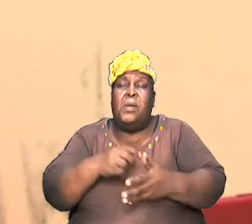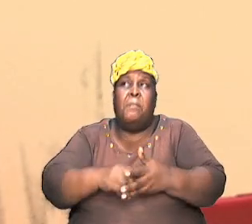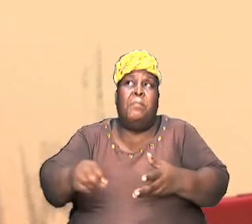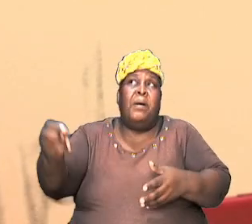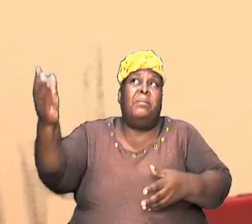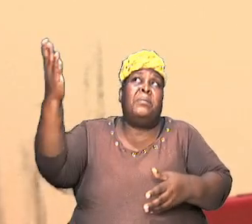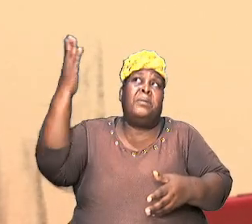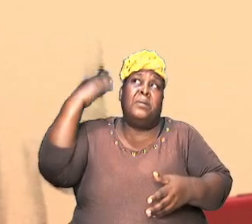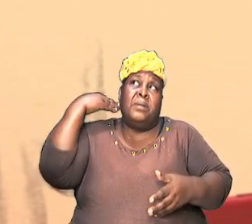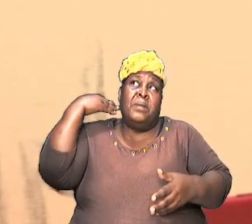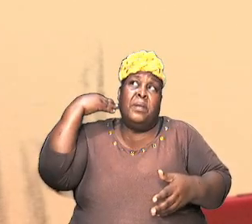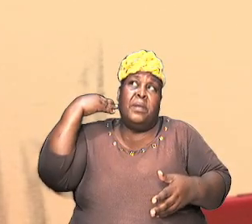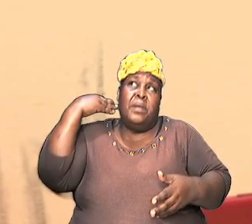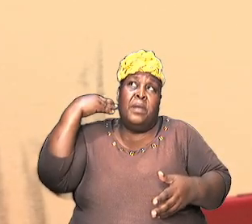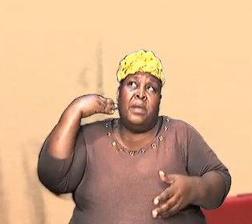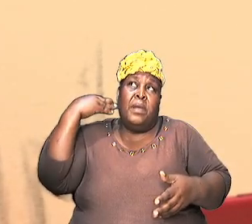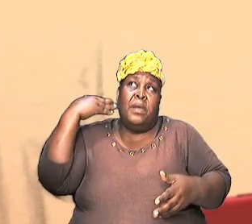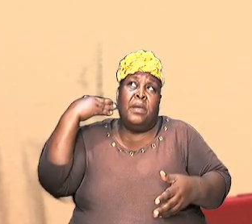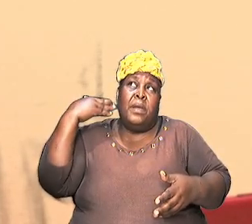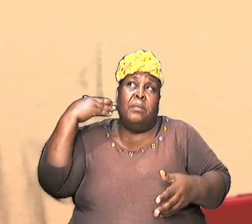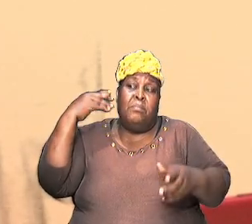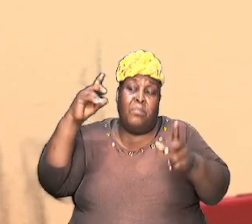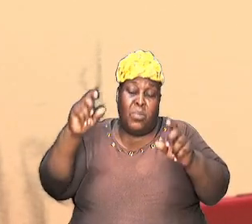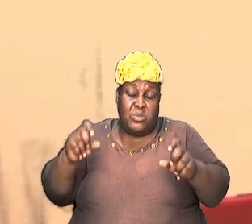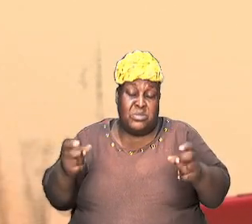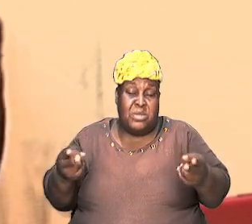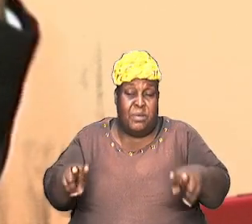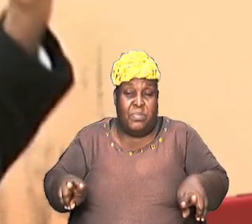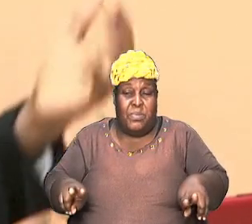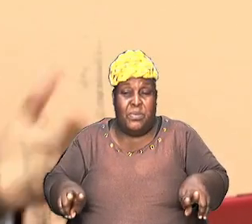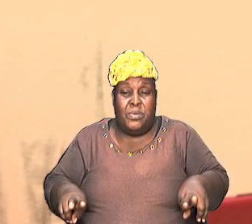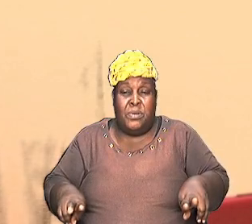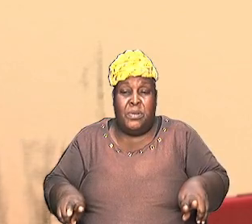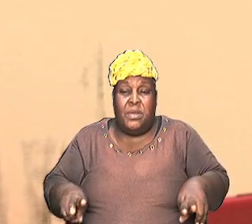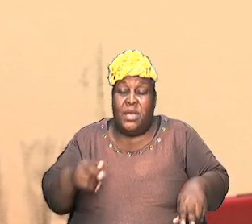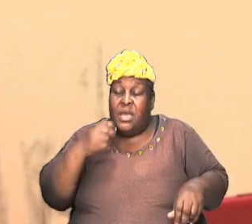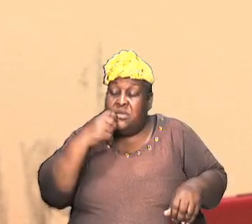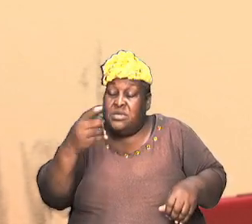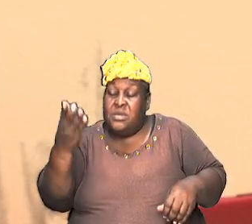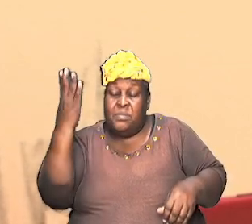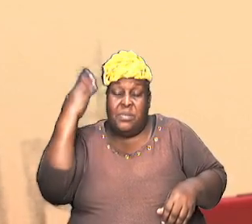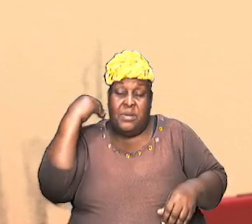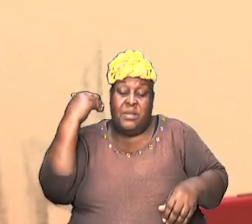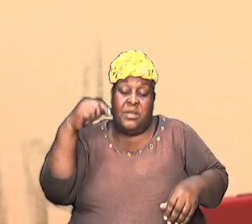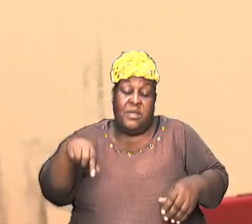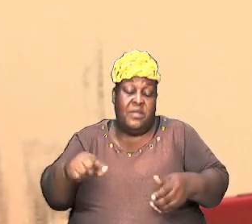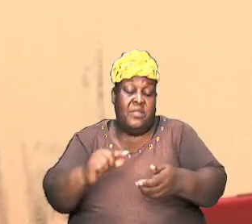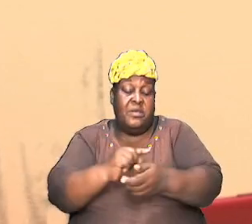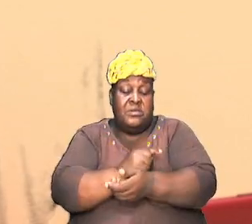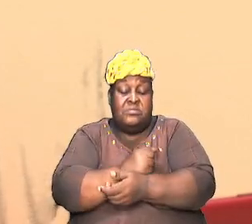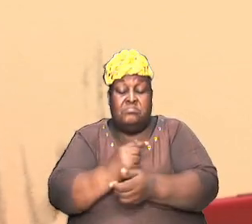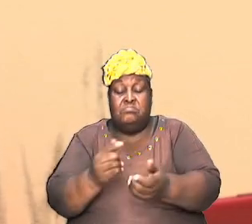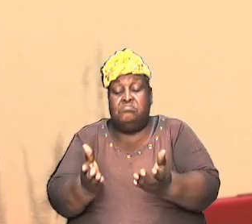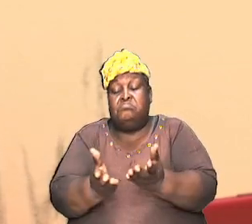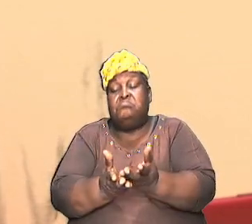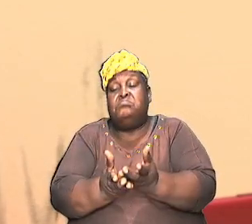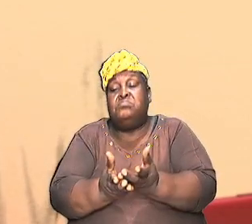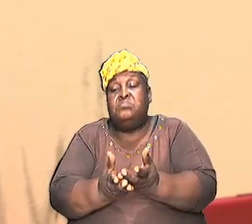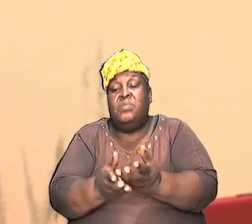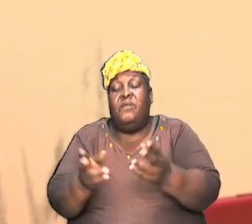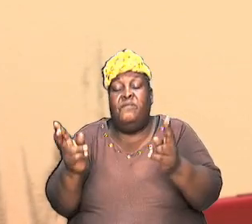to come. And so this is why I'm saying to us, and we have said it in the past, that this book of Genesis is very significant.